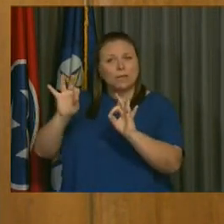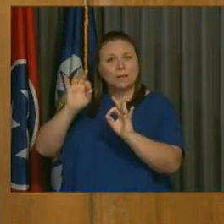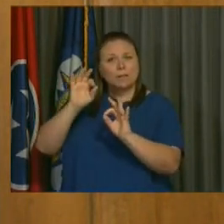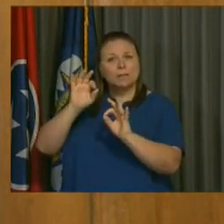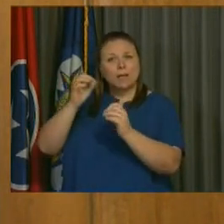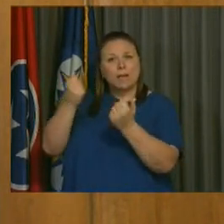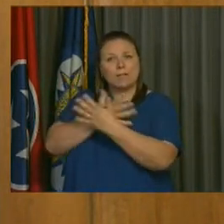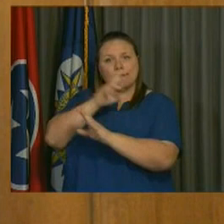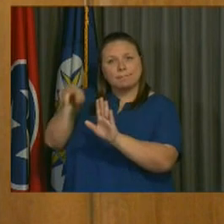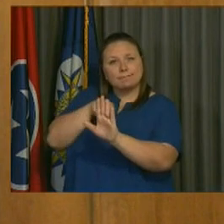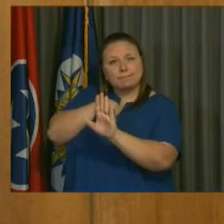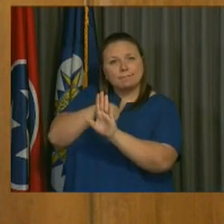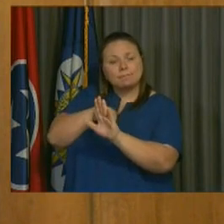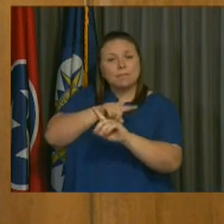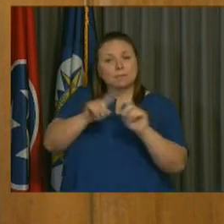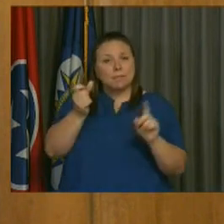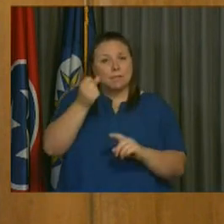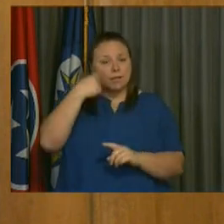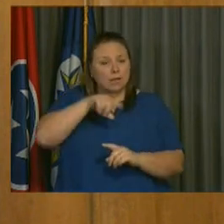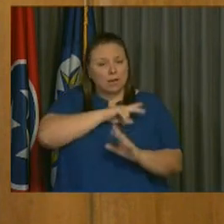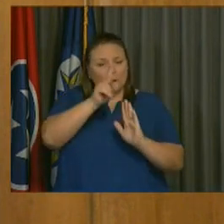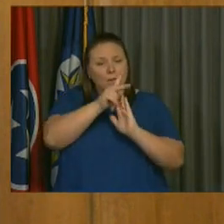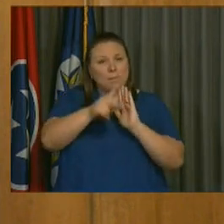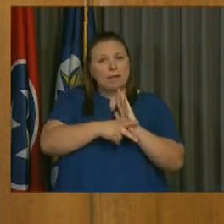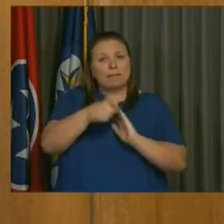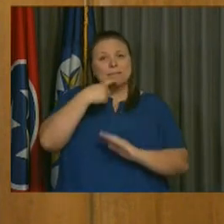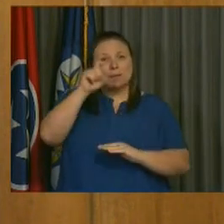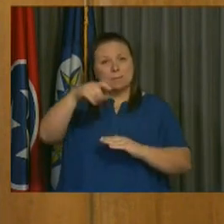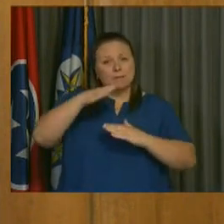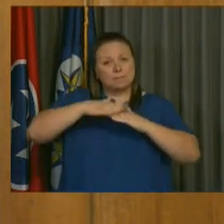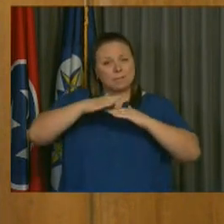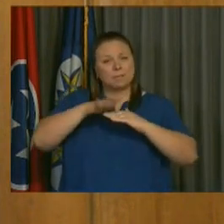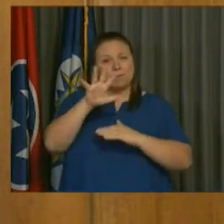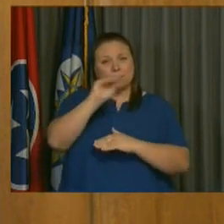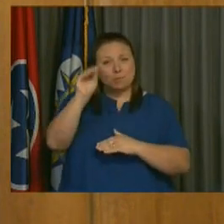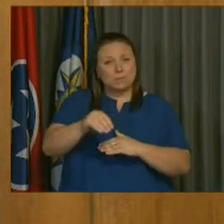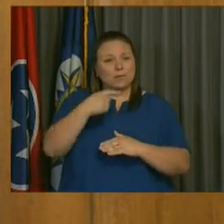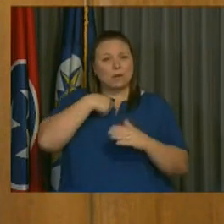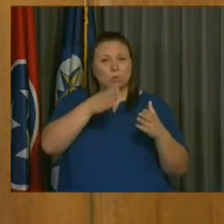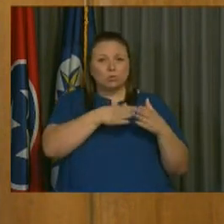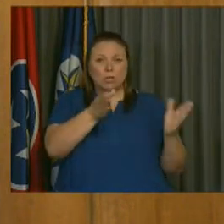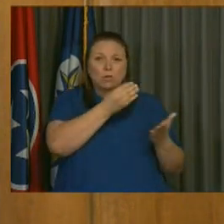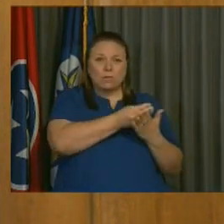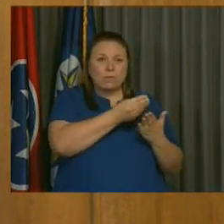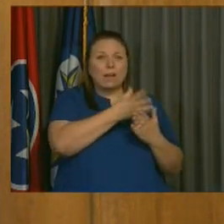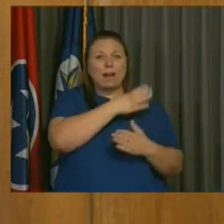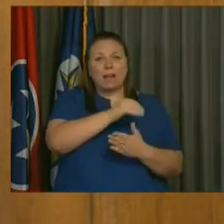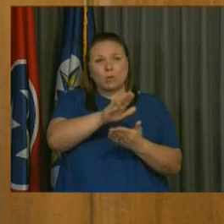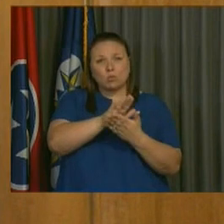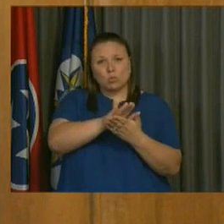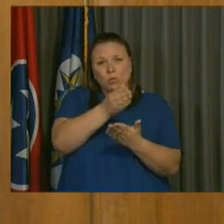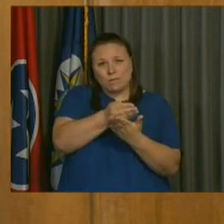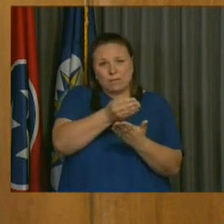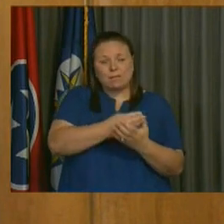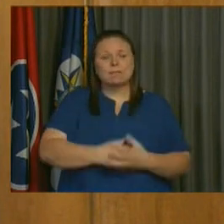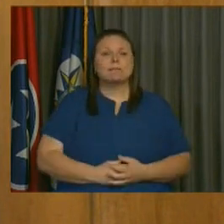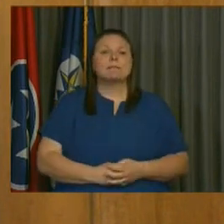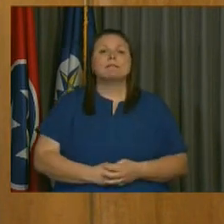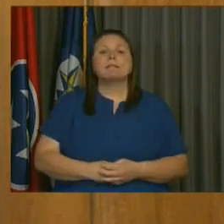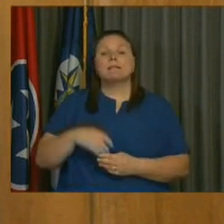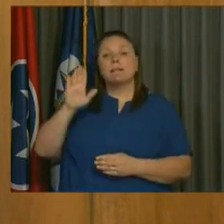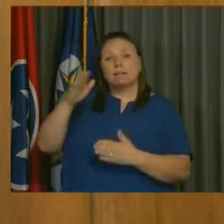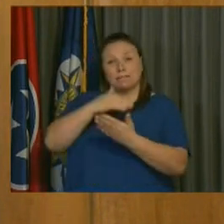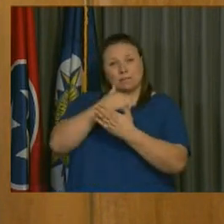a portion of our policies are to maintain a 5% minimum in our general fund and our school funds. The mayor's budget